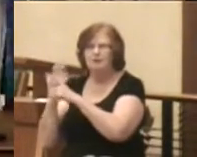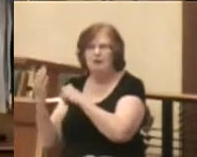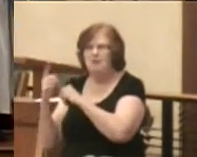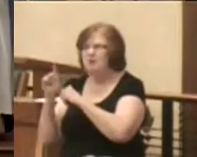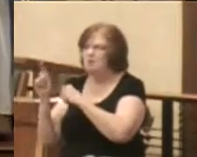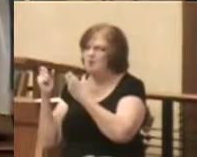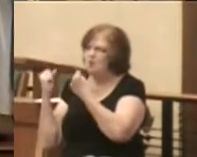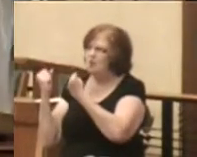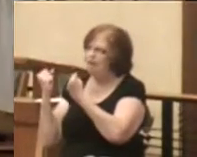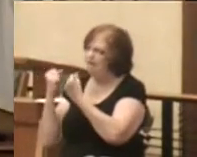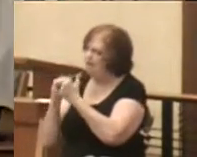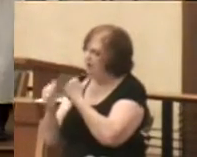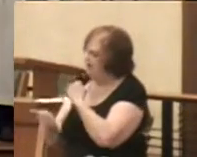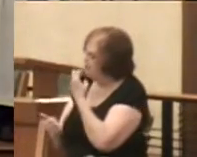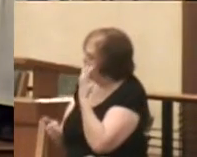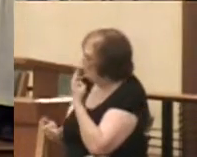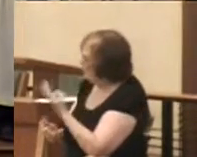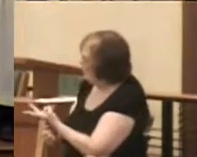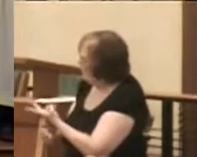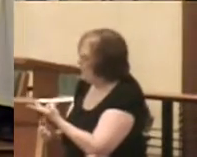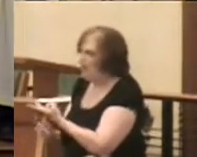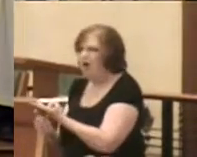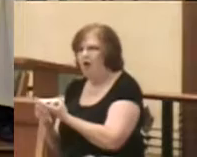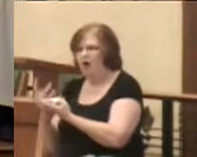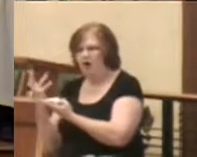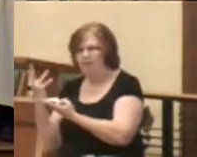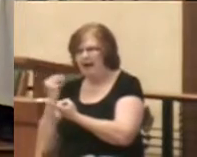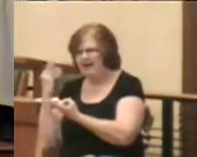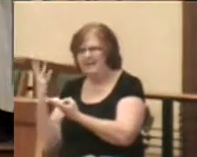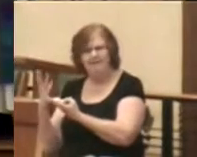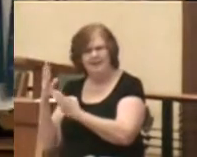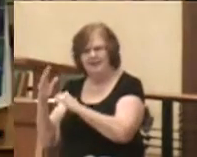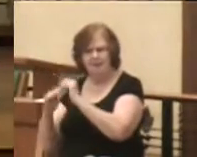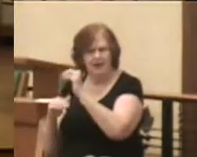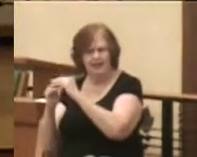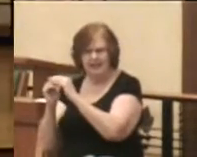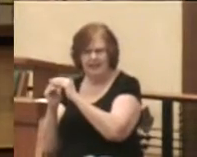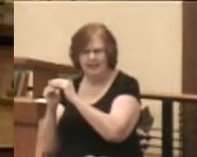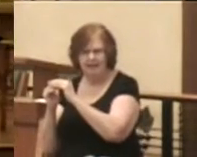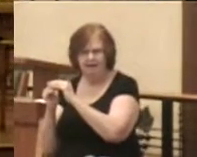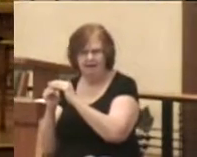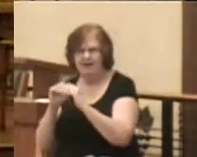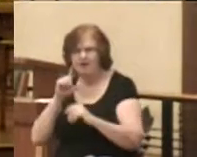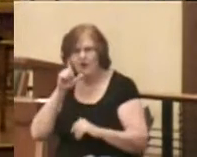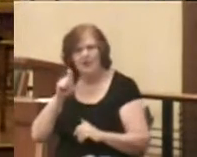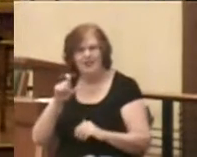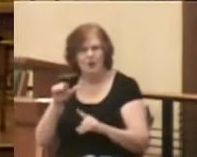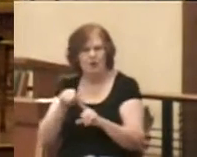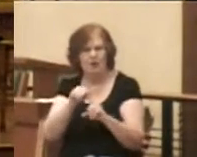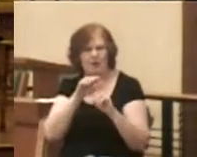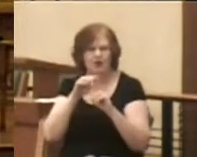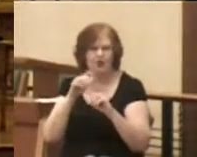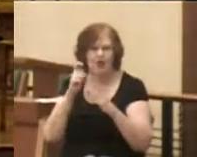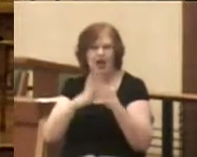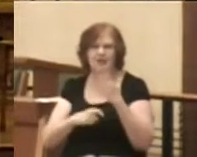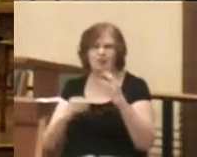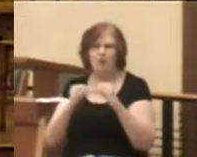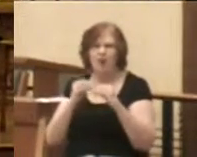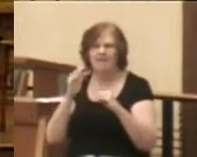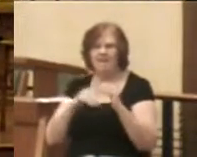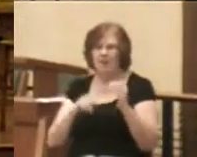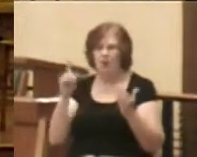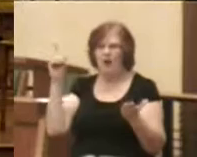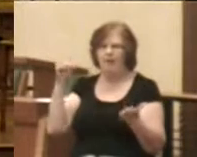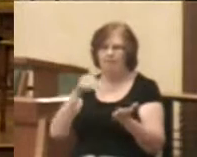Interstate 94. It is a magnificent building. And I hardly need to remind you that it cost more than a billion